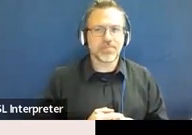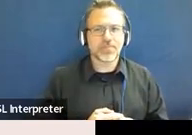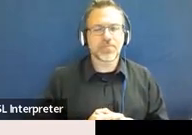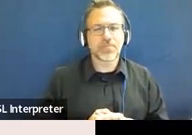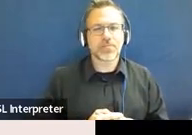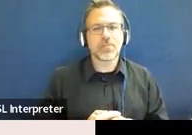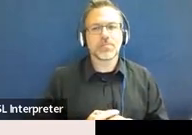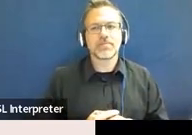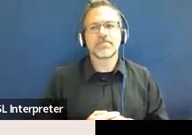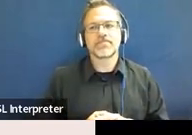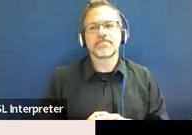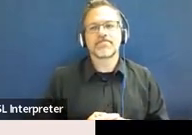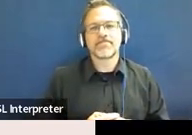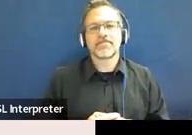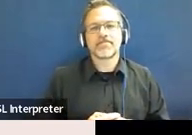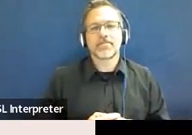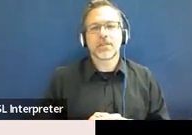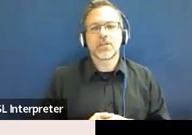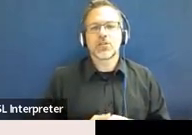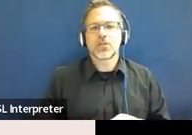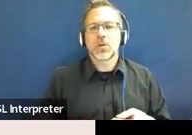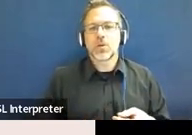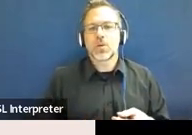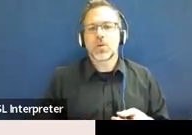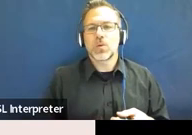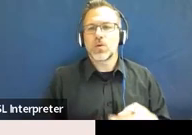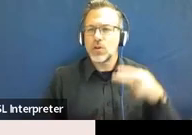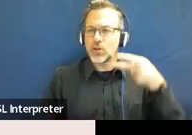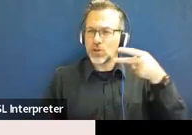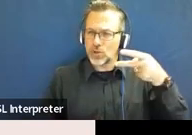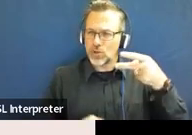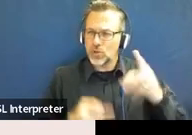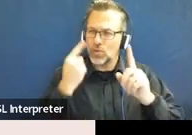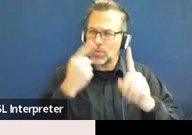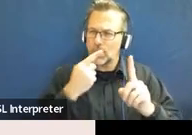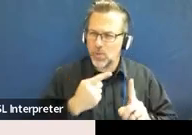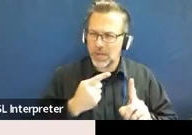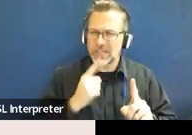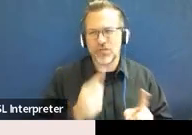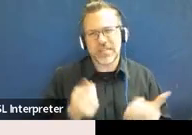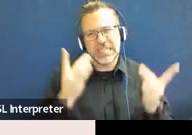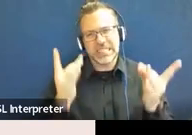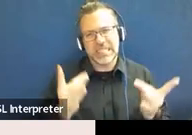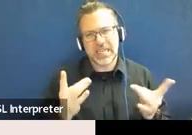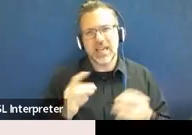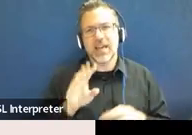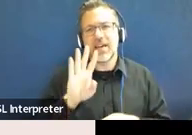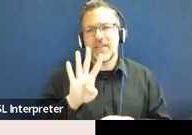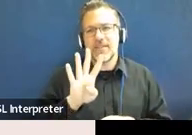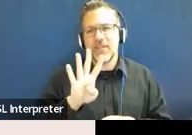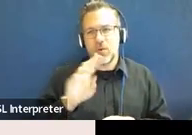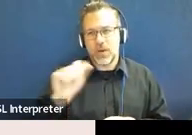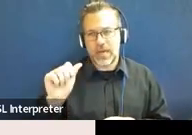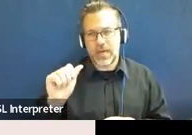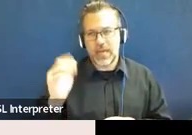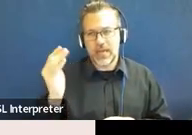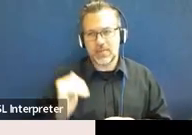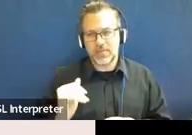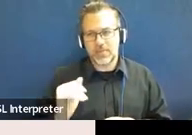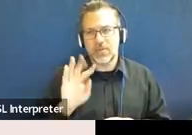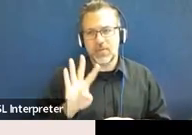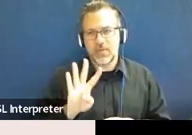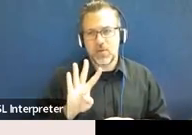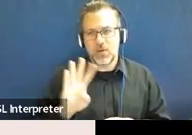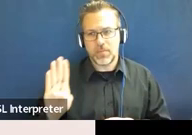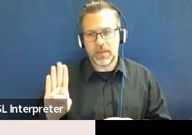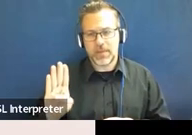So, two of the indicators that can be really tricky are 4A and 4B. So, indicator